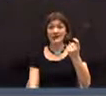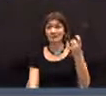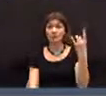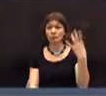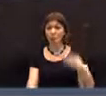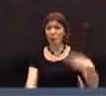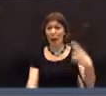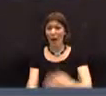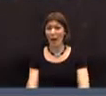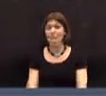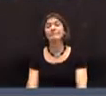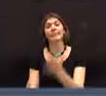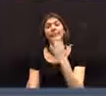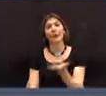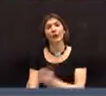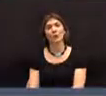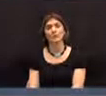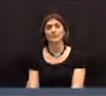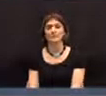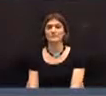high. Thank you.